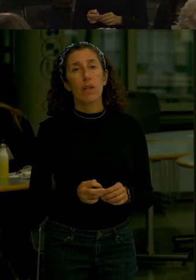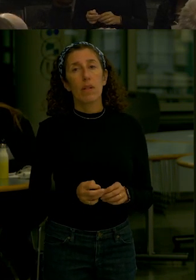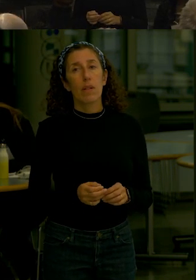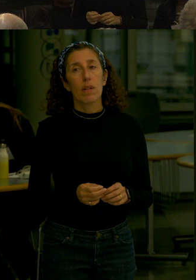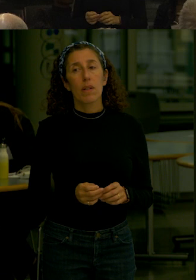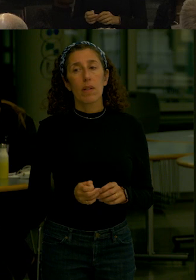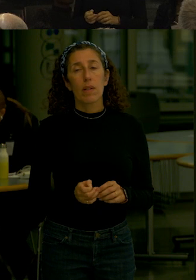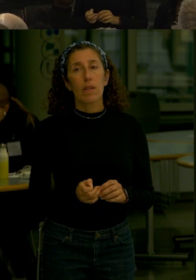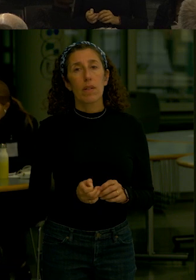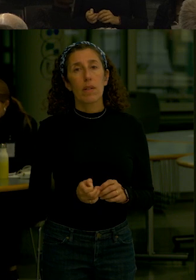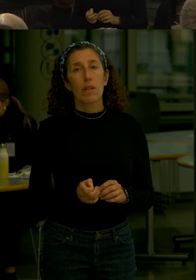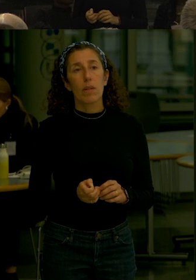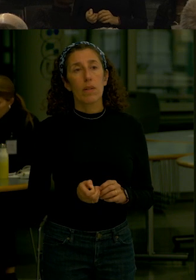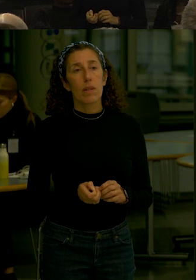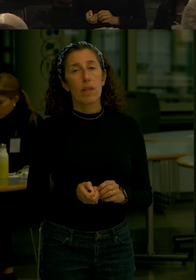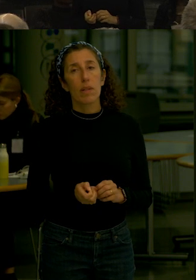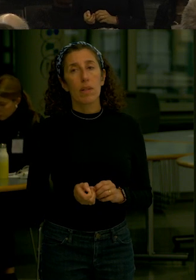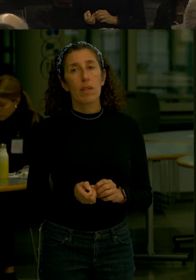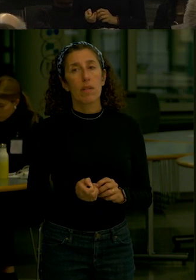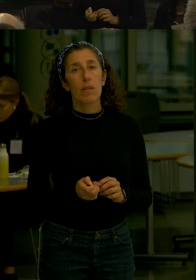It shows one path now